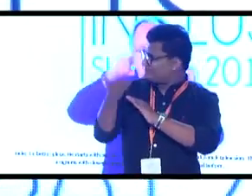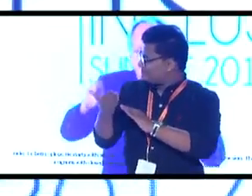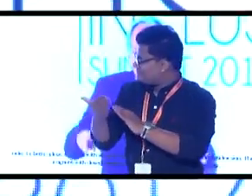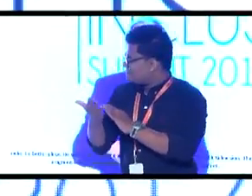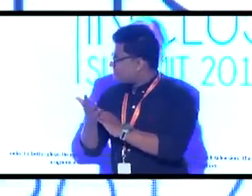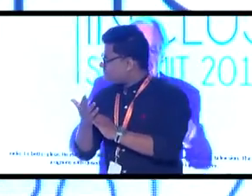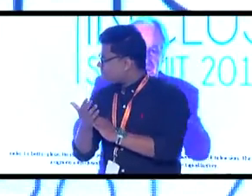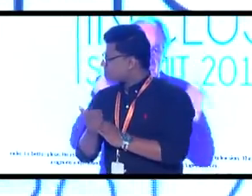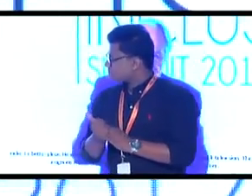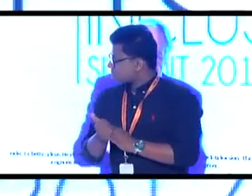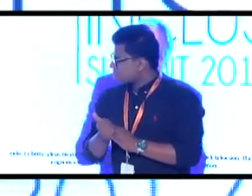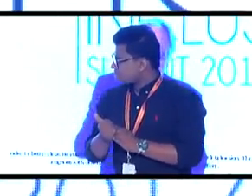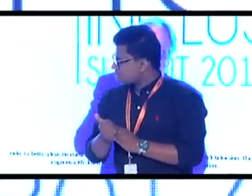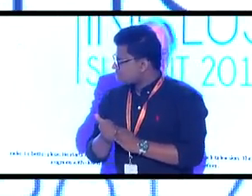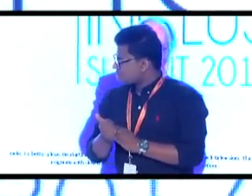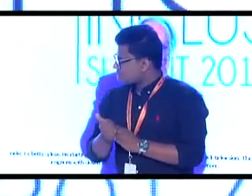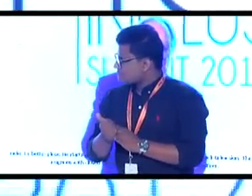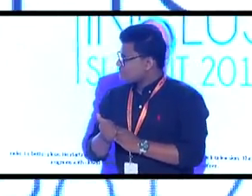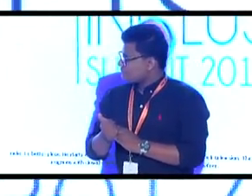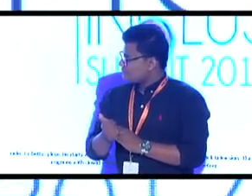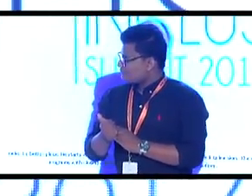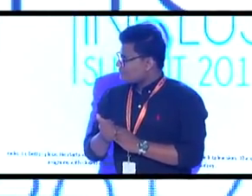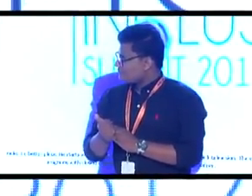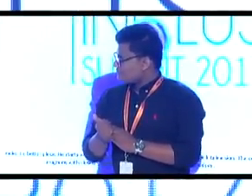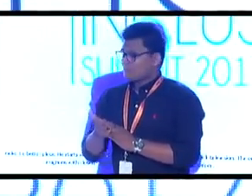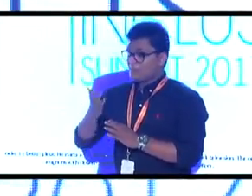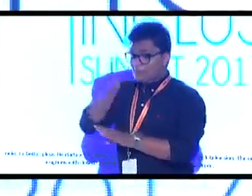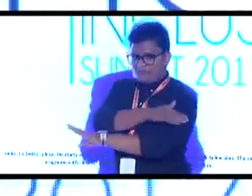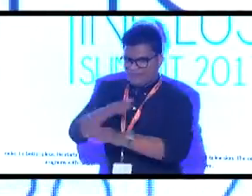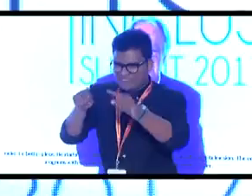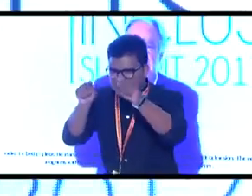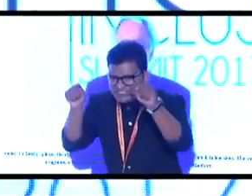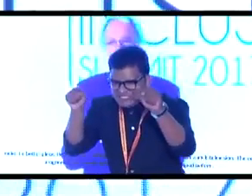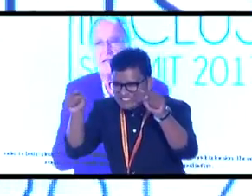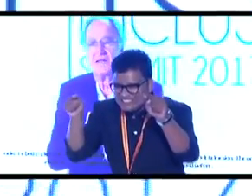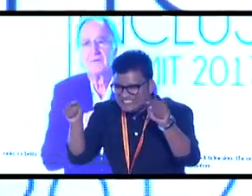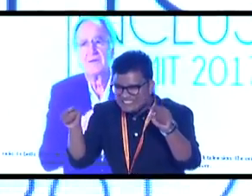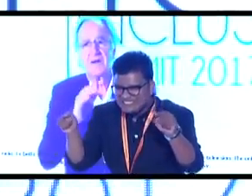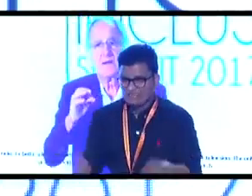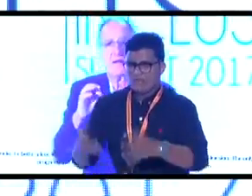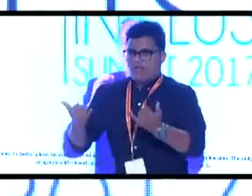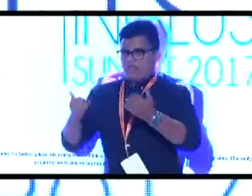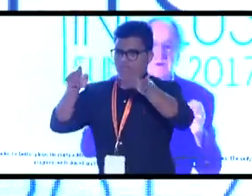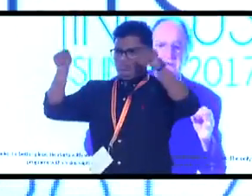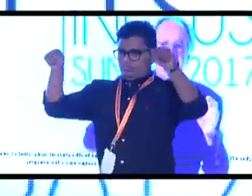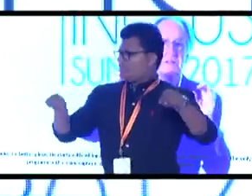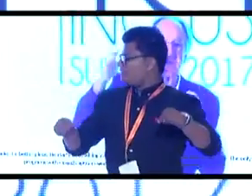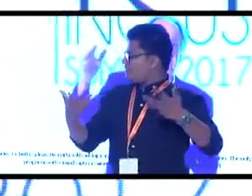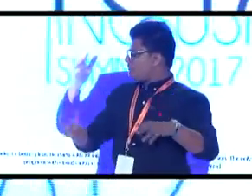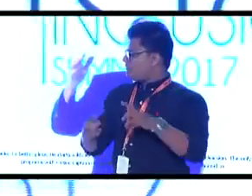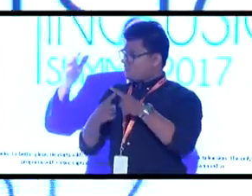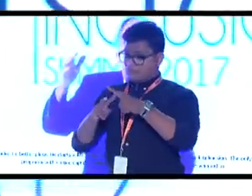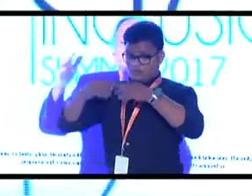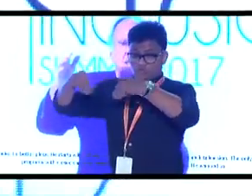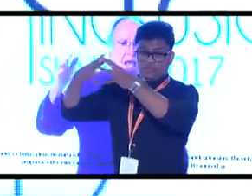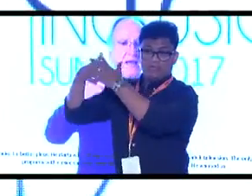that had a screen of 13 inches or bigger, but there was a technical problem for smaller television. But I mandated that every television set sold